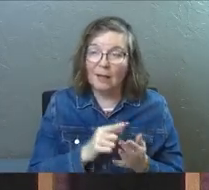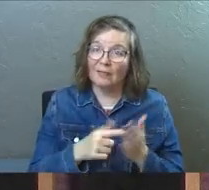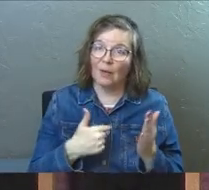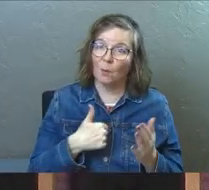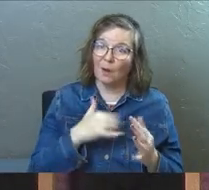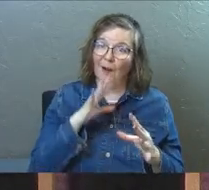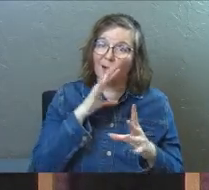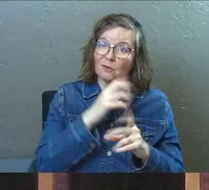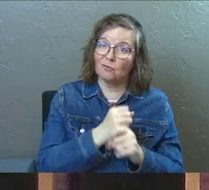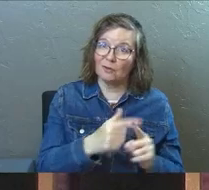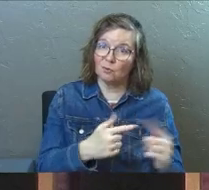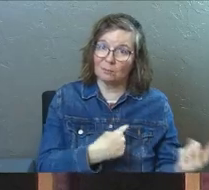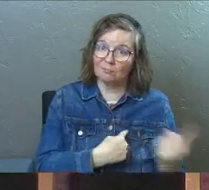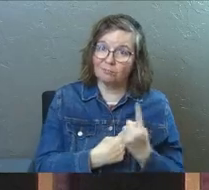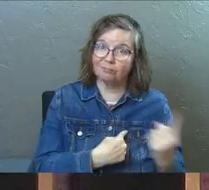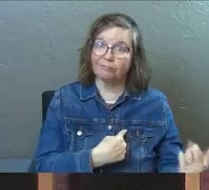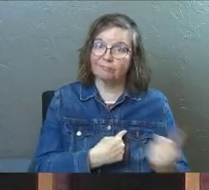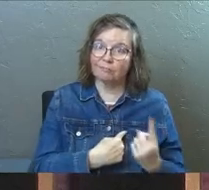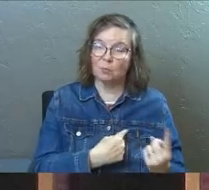that's what I attracted.